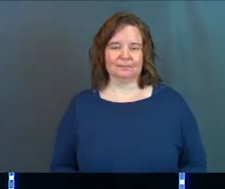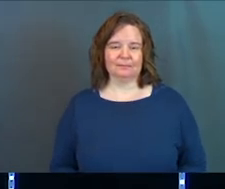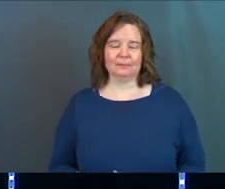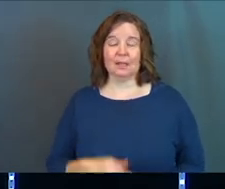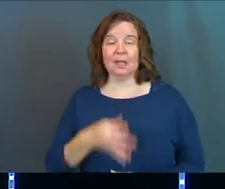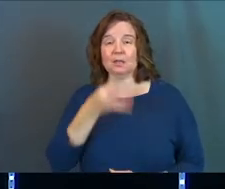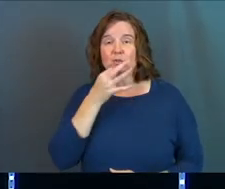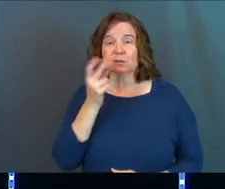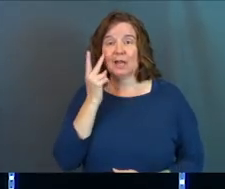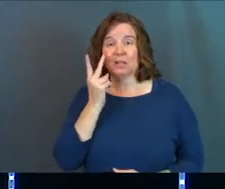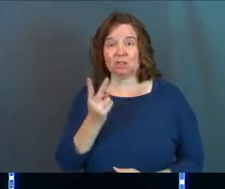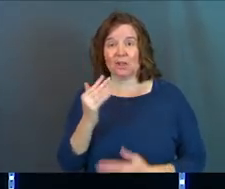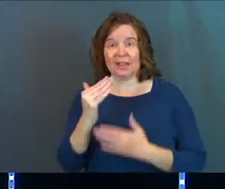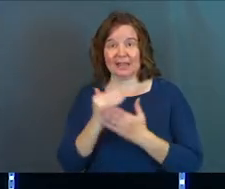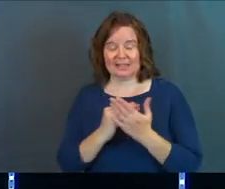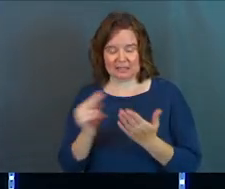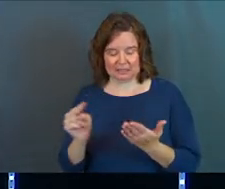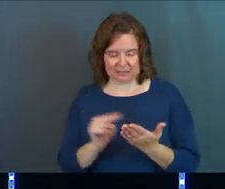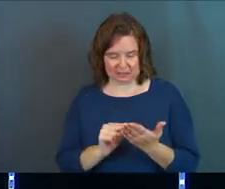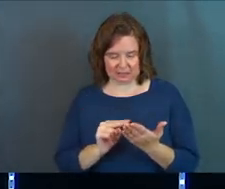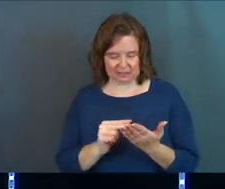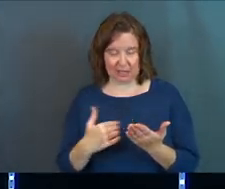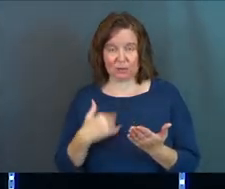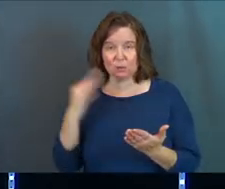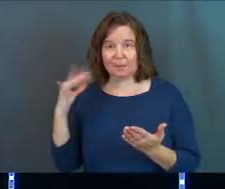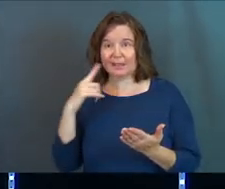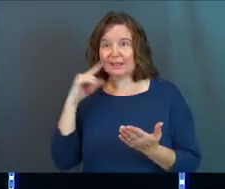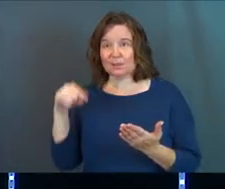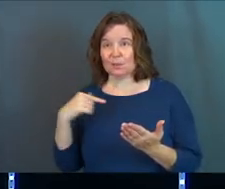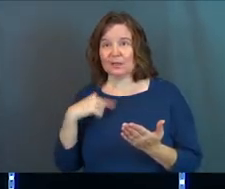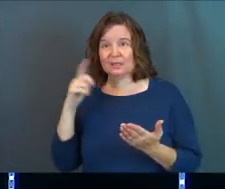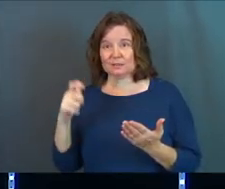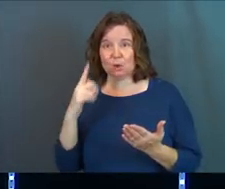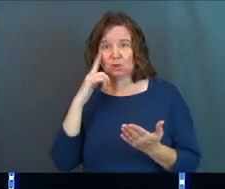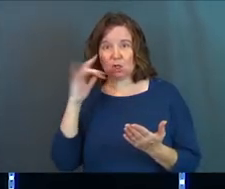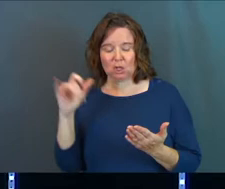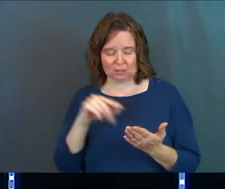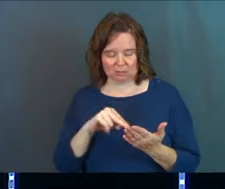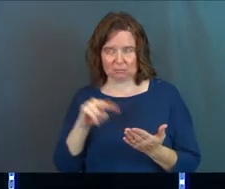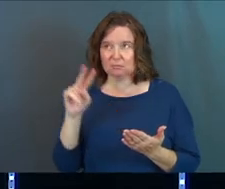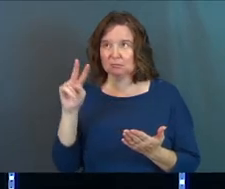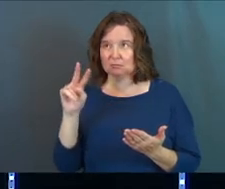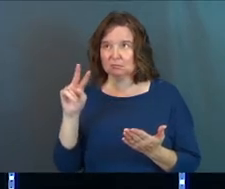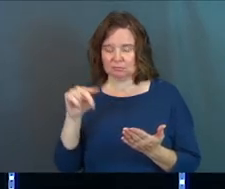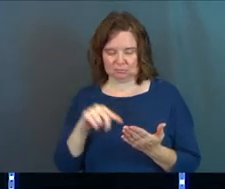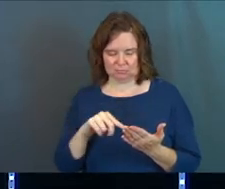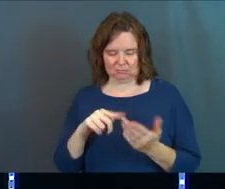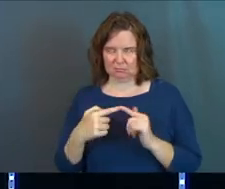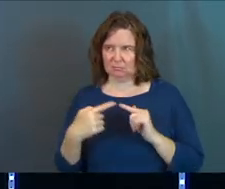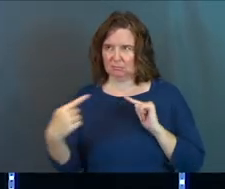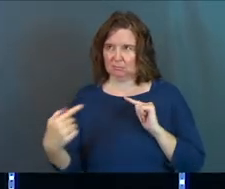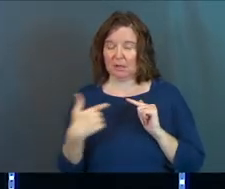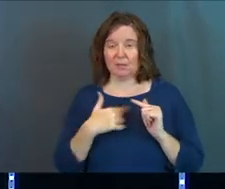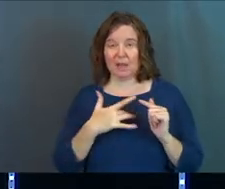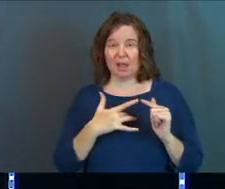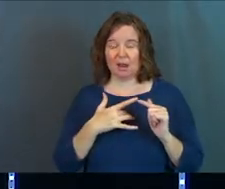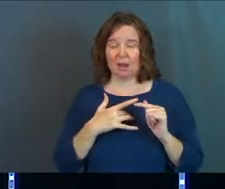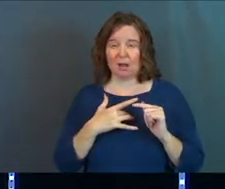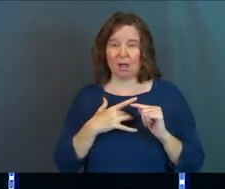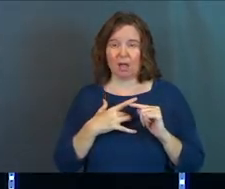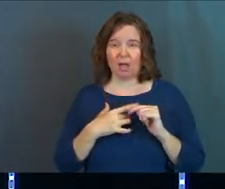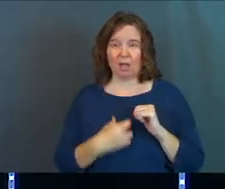And as soon as I saw that list, and the youth pastor said, this is what this was supposed to look like, and I saw it, my heart was